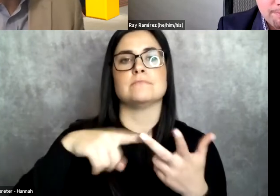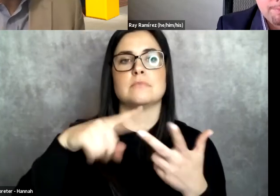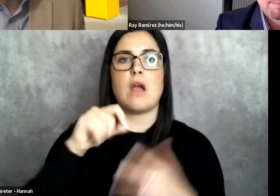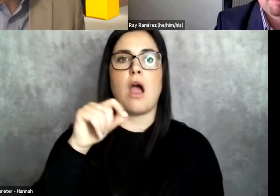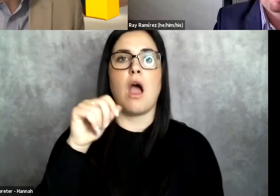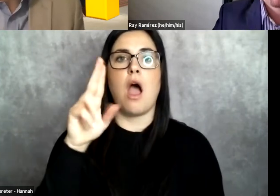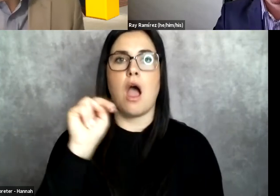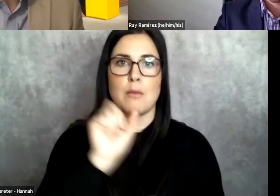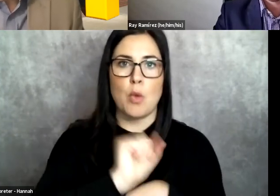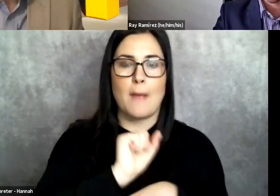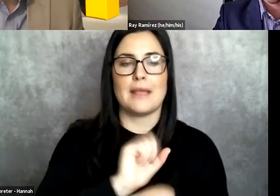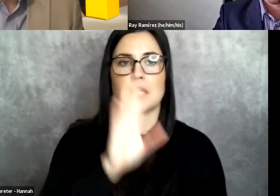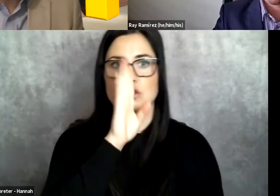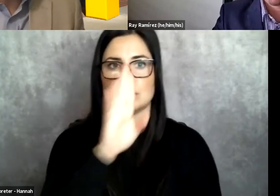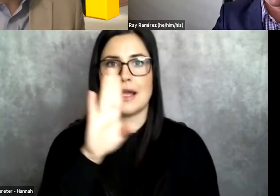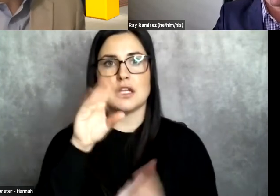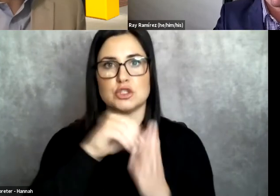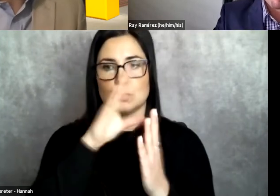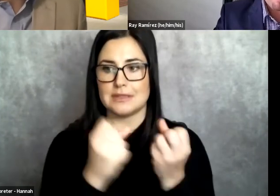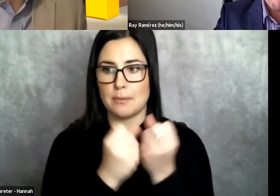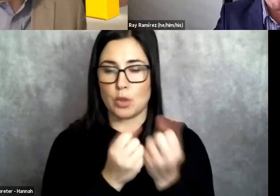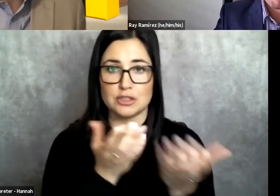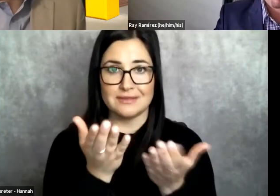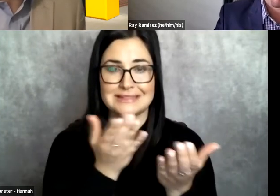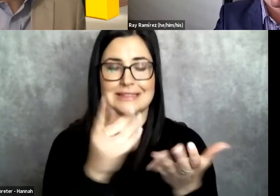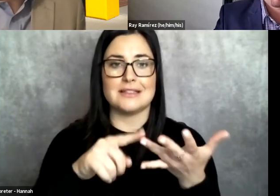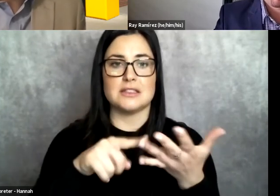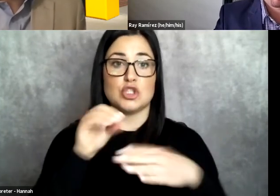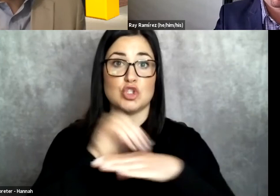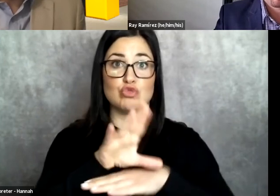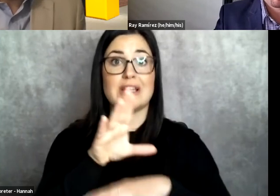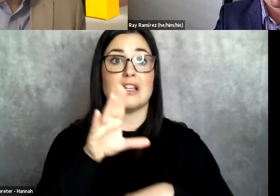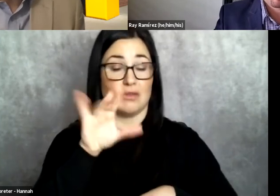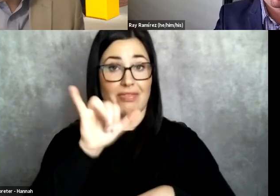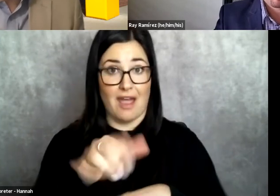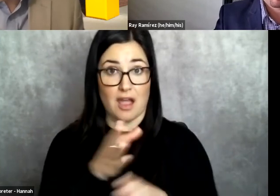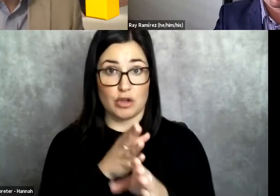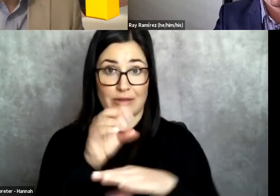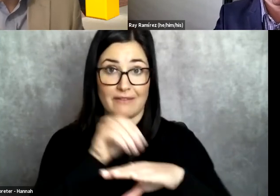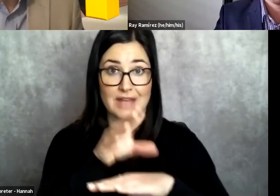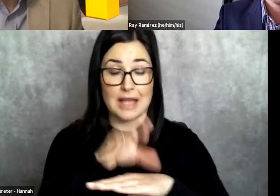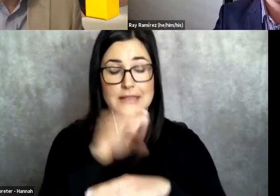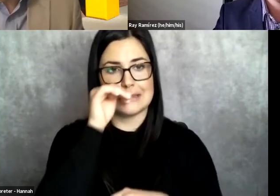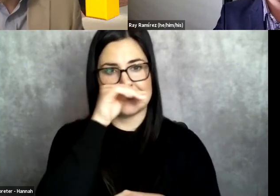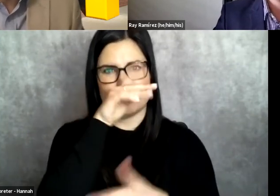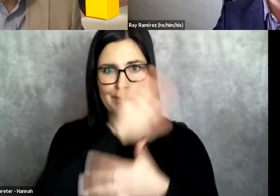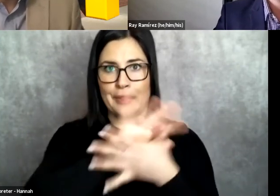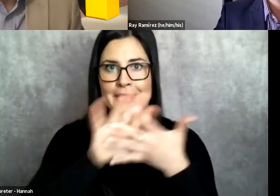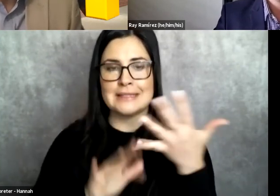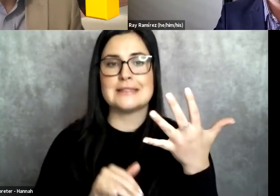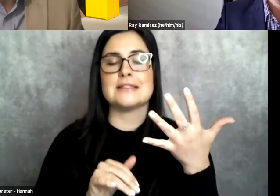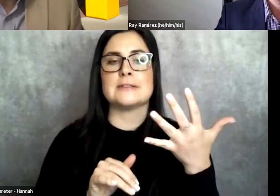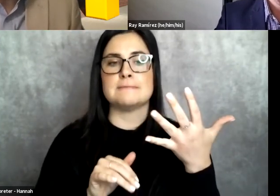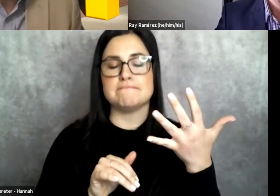direct student support services, and career advisors, right? Or, you know, career advisors that know about the impact of